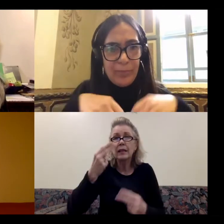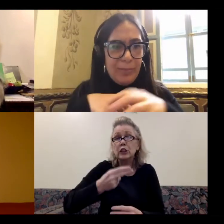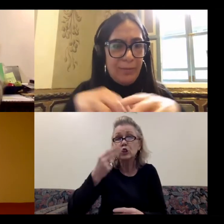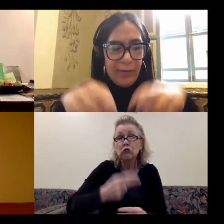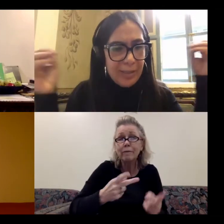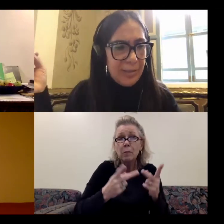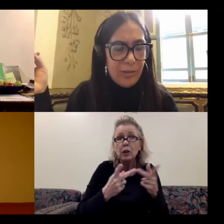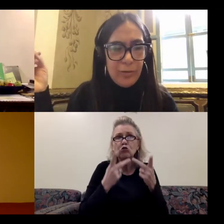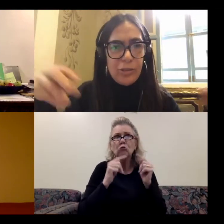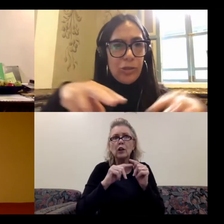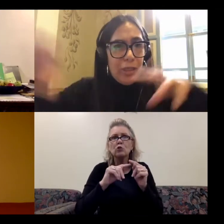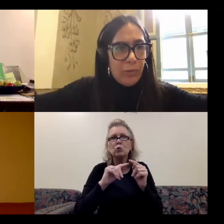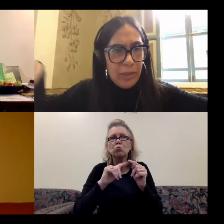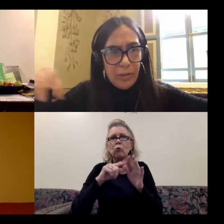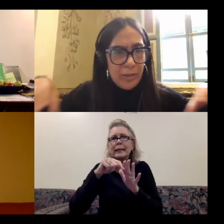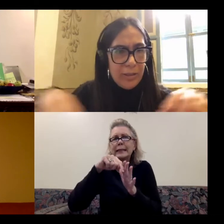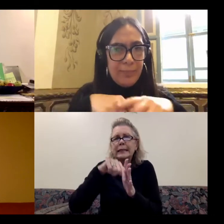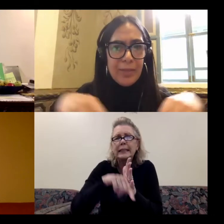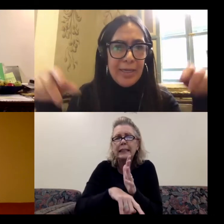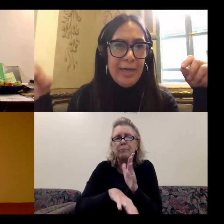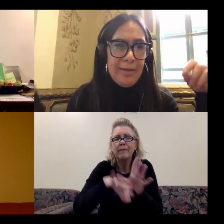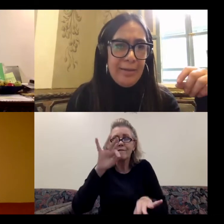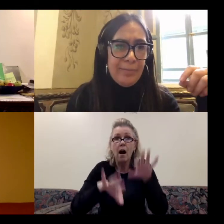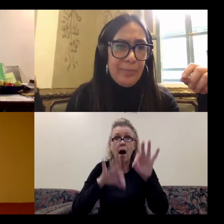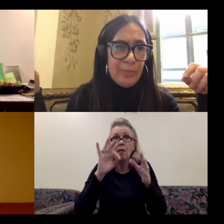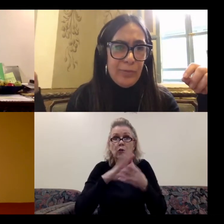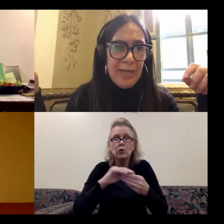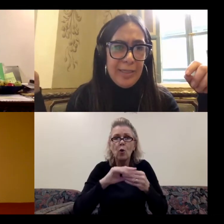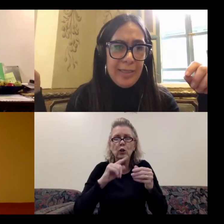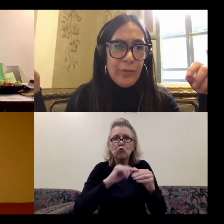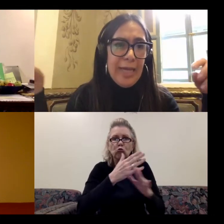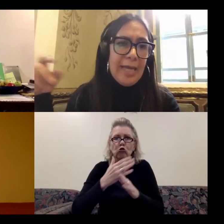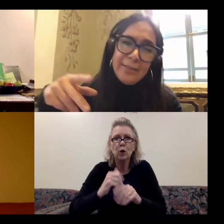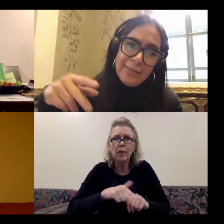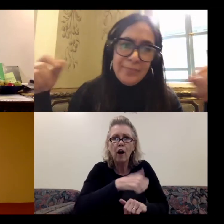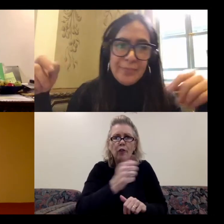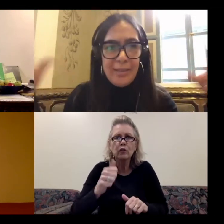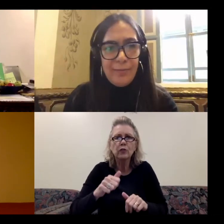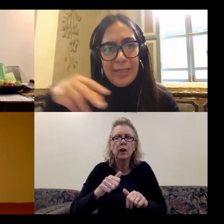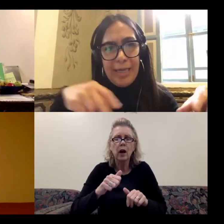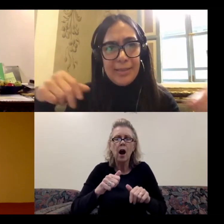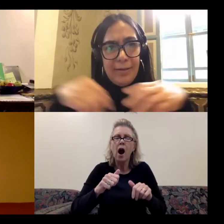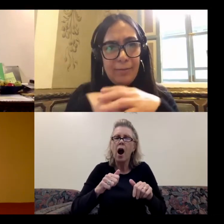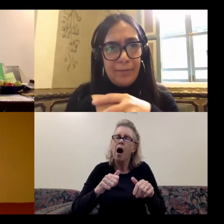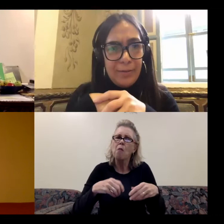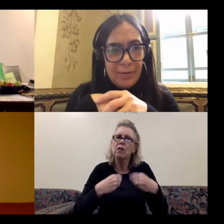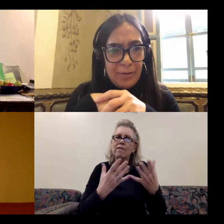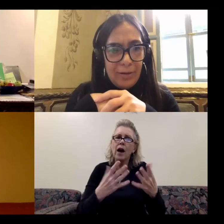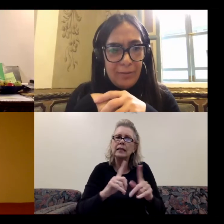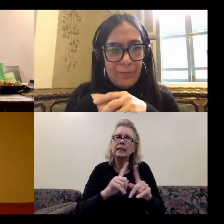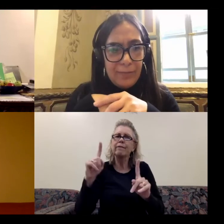deep and find the story to share with others, providing a new gaze, a different gaze of